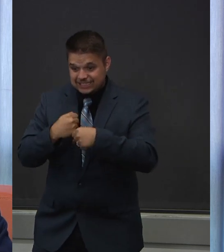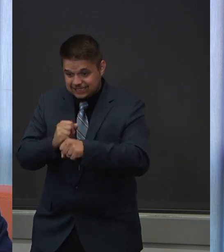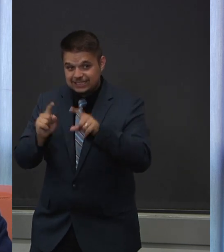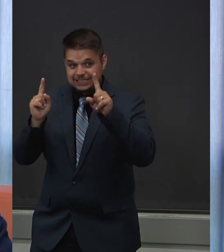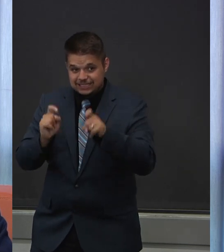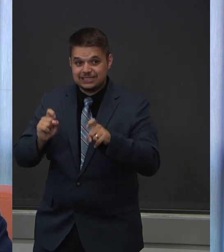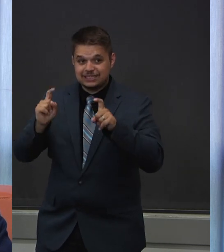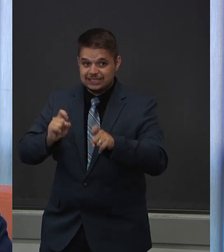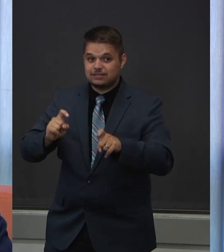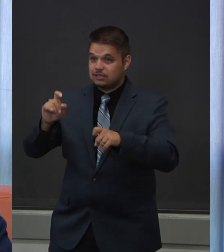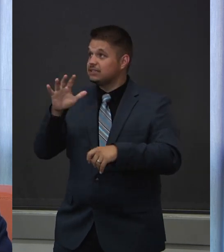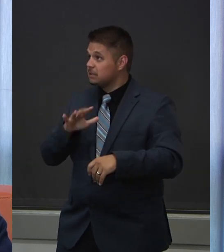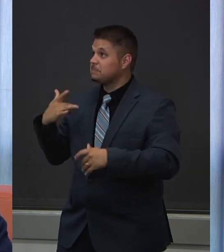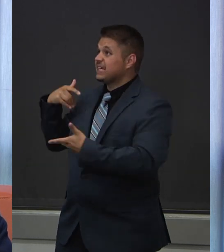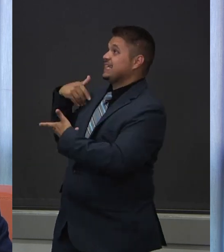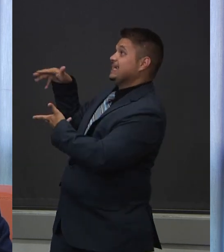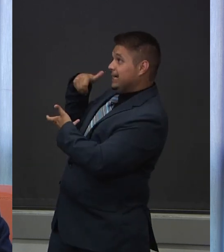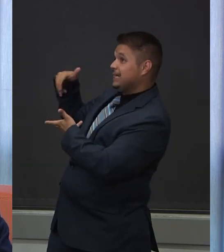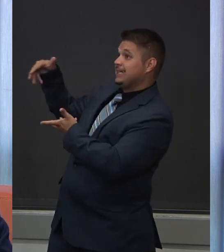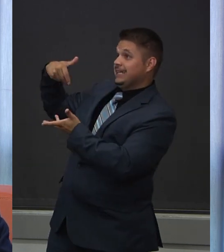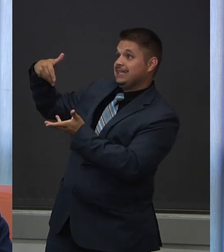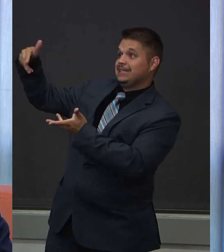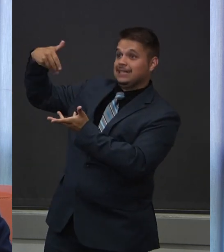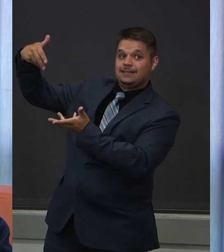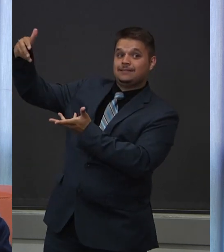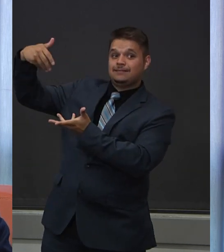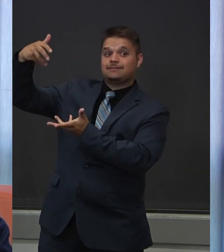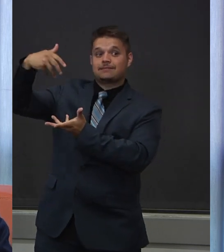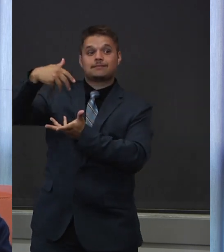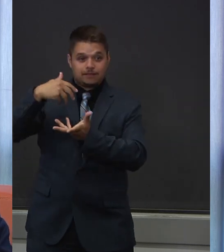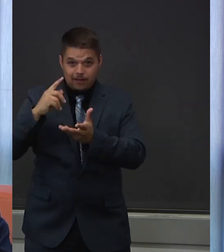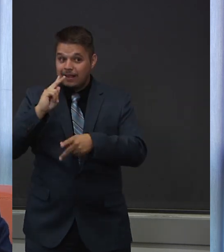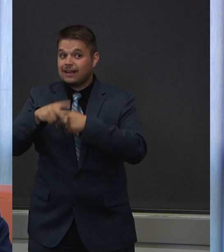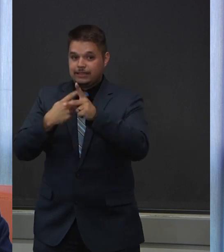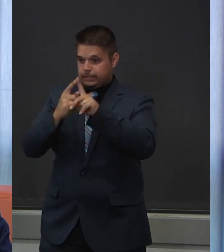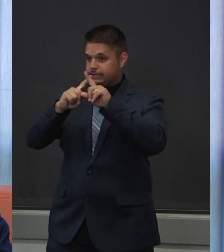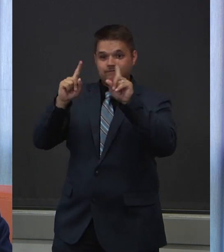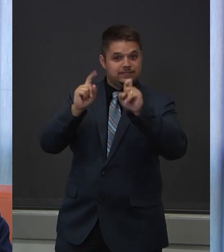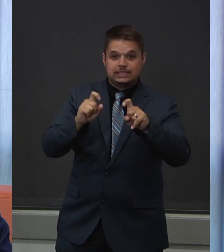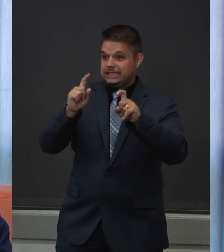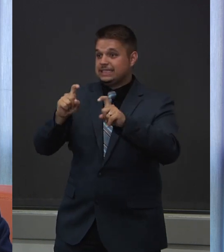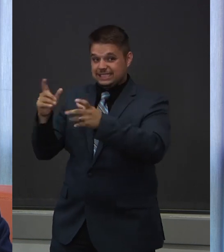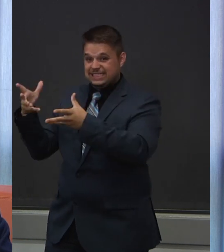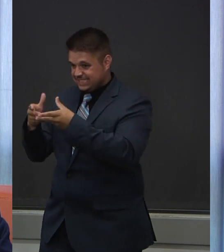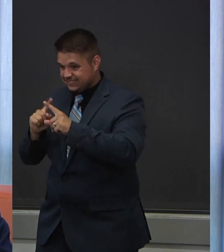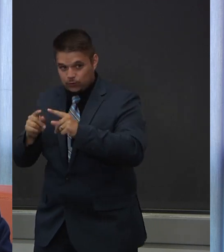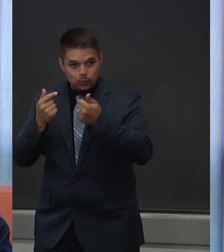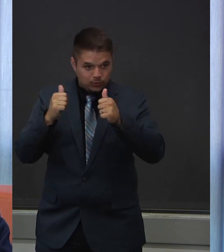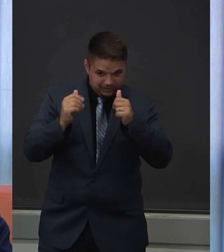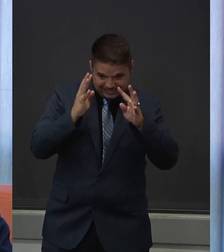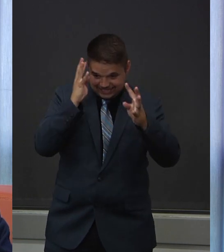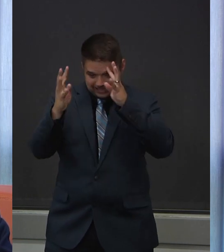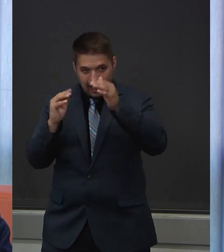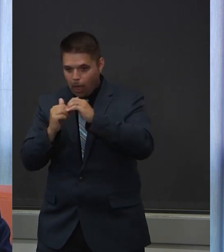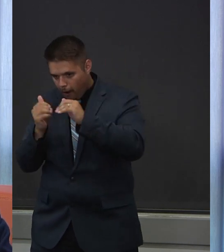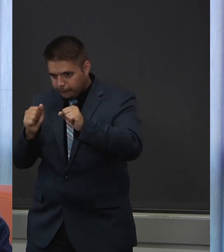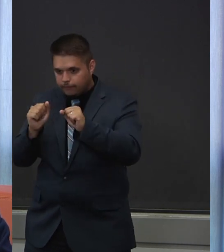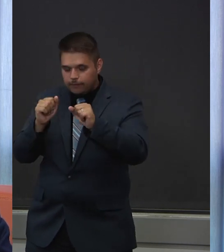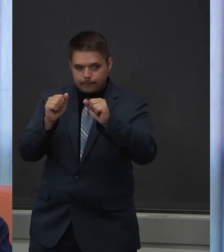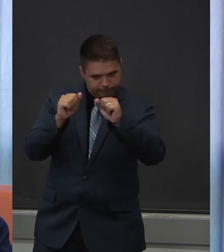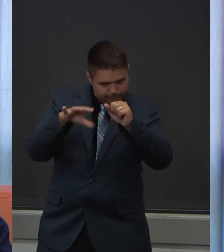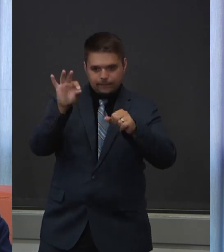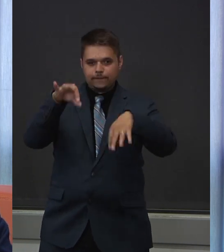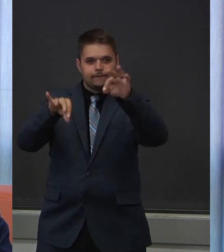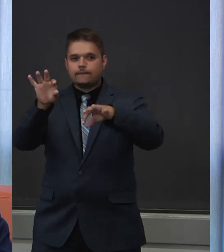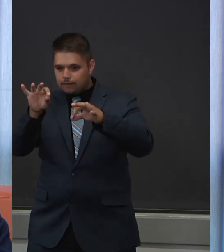every week coming out. So that's one thing is expanding the number of platforms. At the same time, many of the